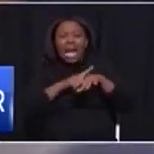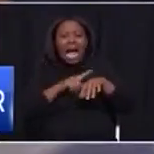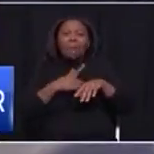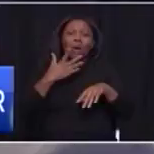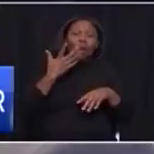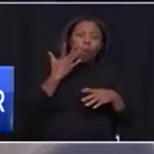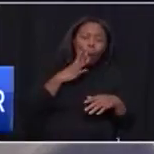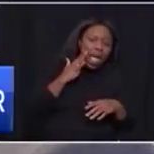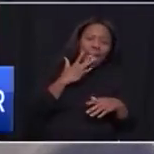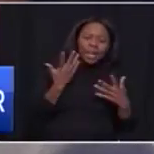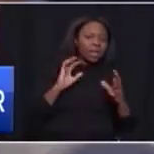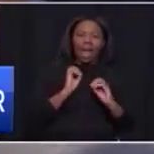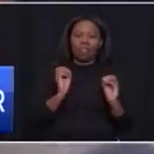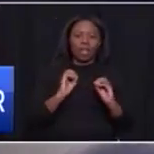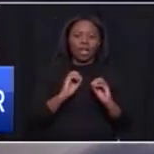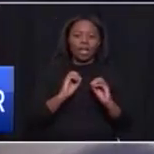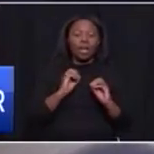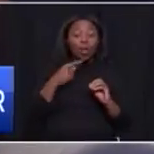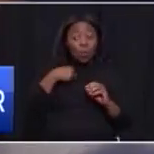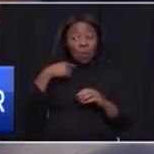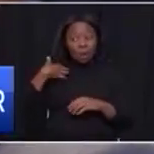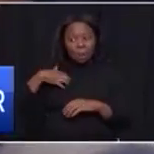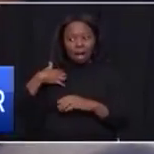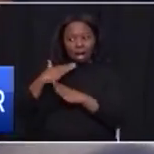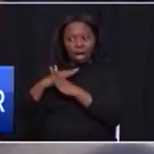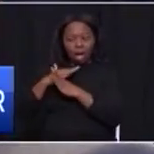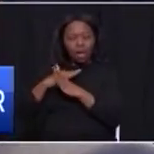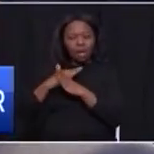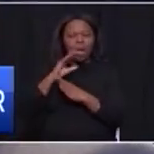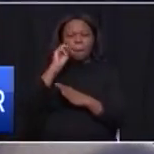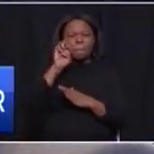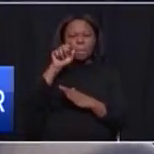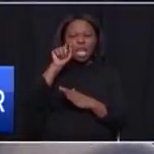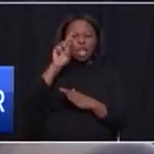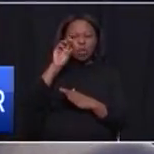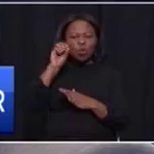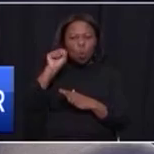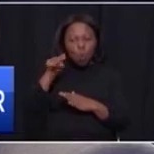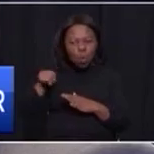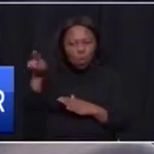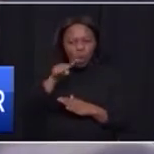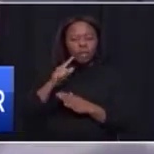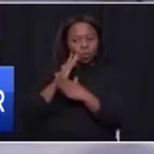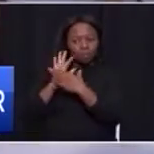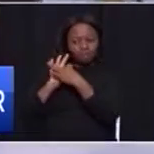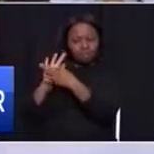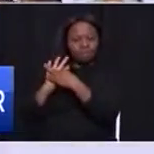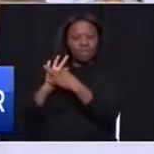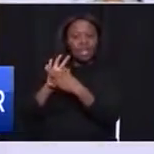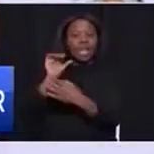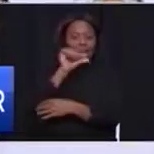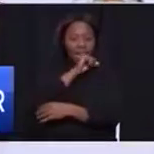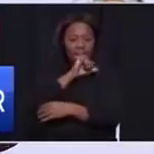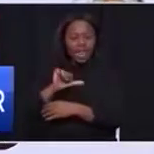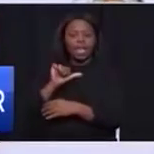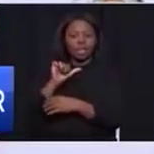We are working with the municipalities, especially the metros. We know some of the metro clinics, they are already